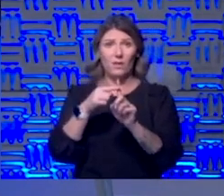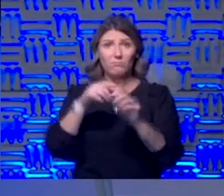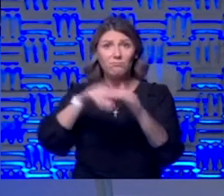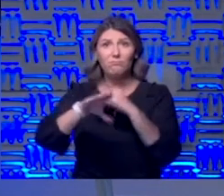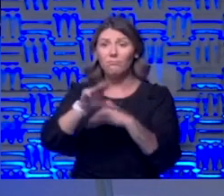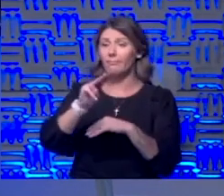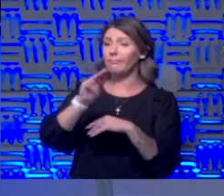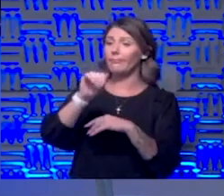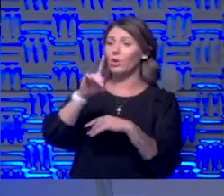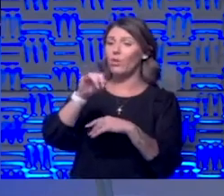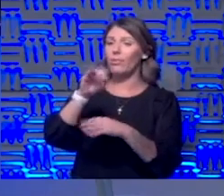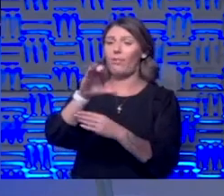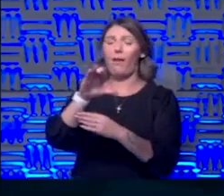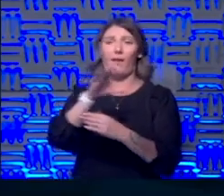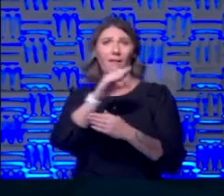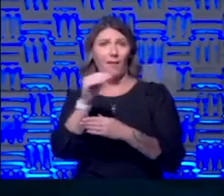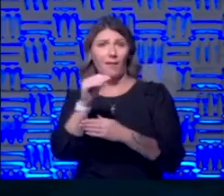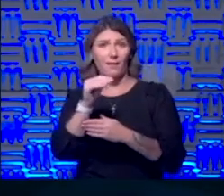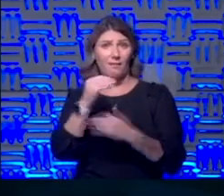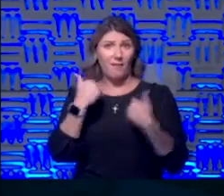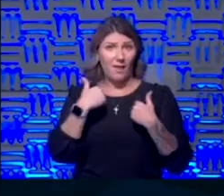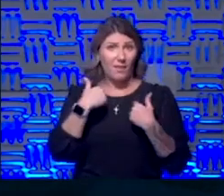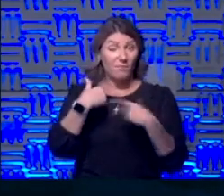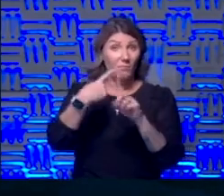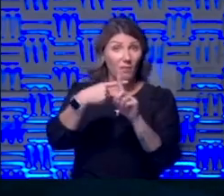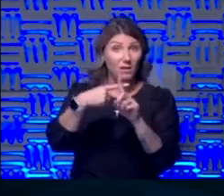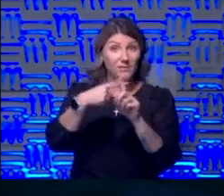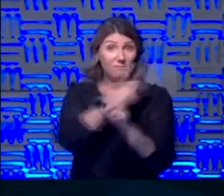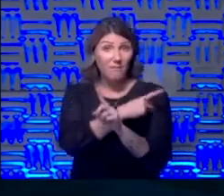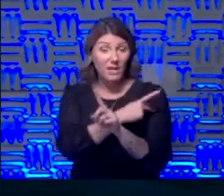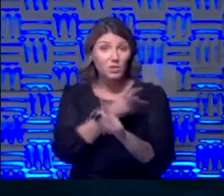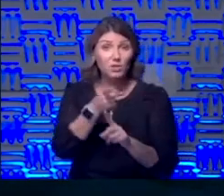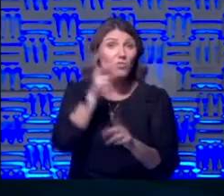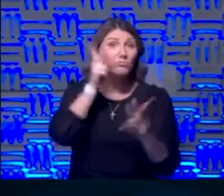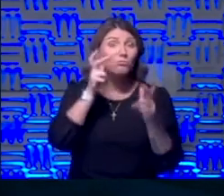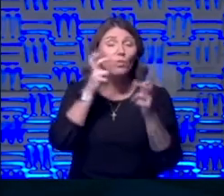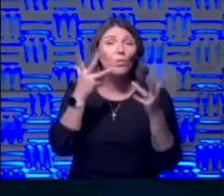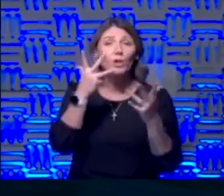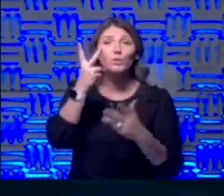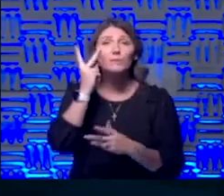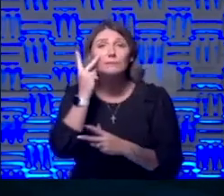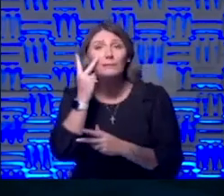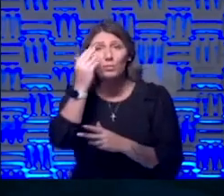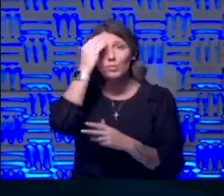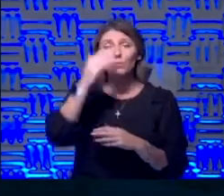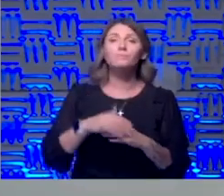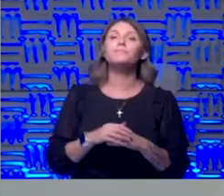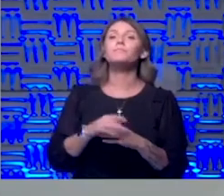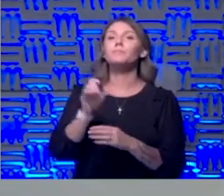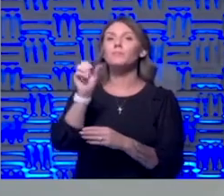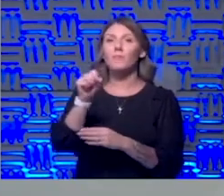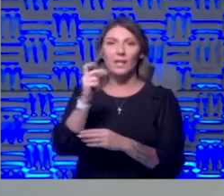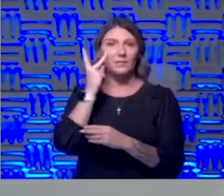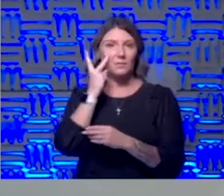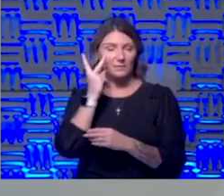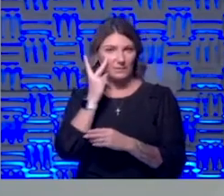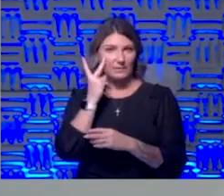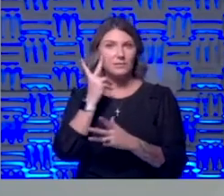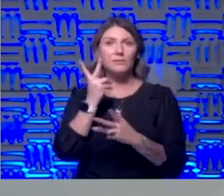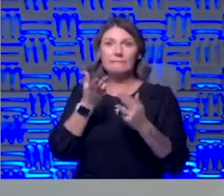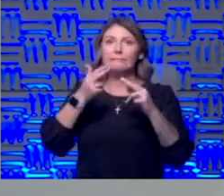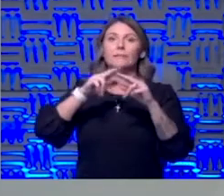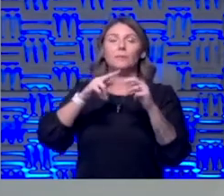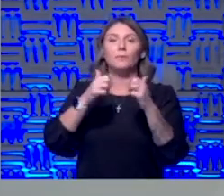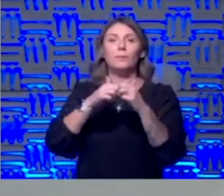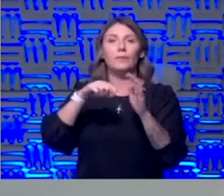you getting positive patients dr olinger what are you so yes we've definitely seen an increase in